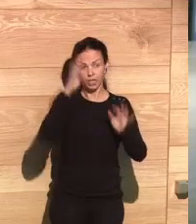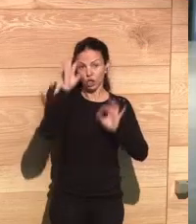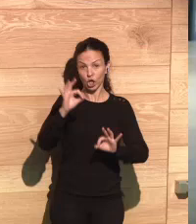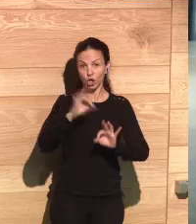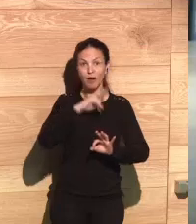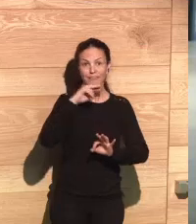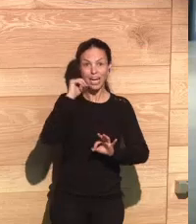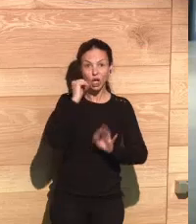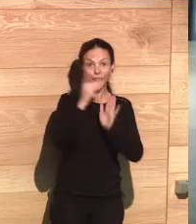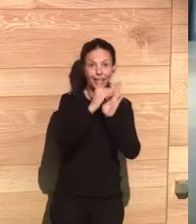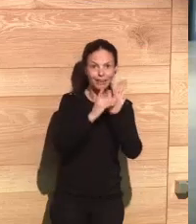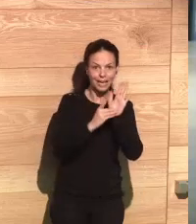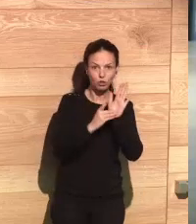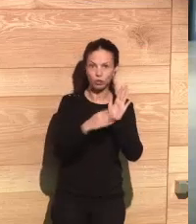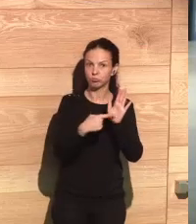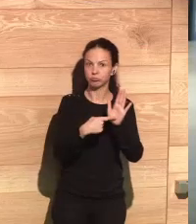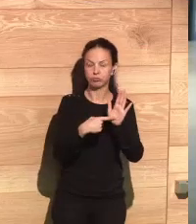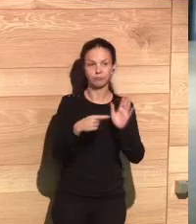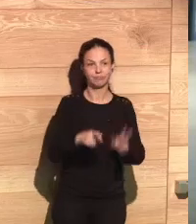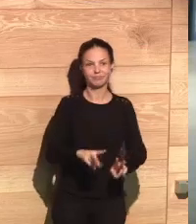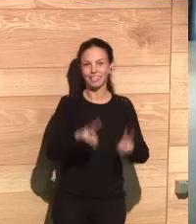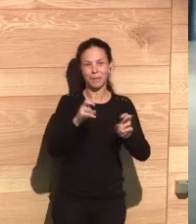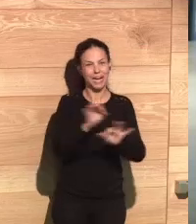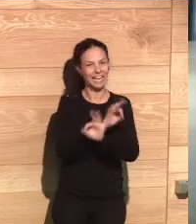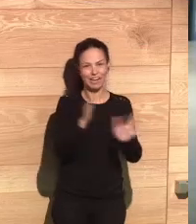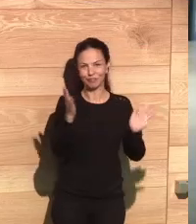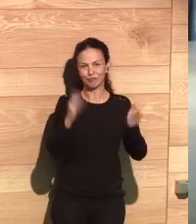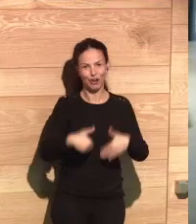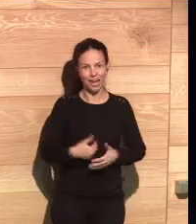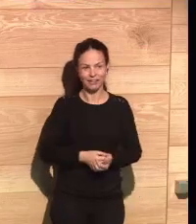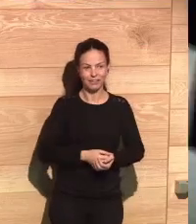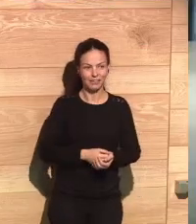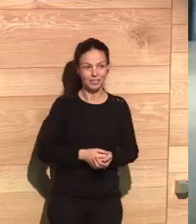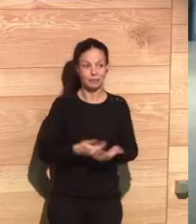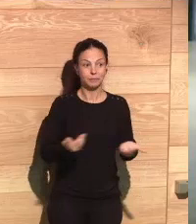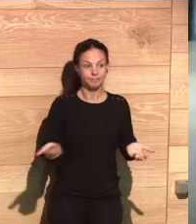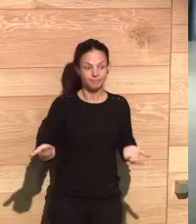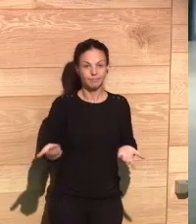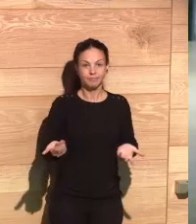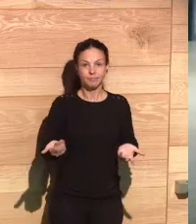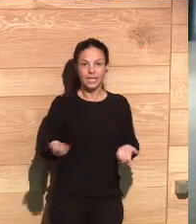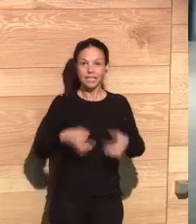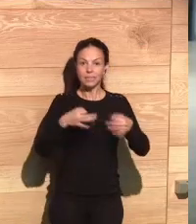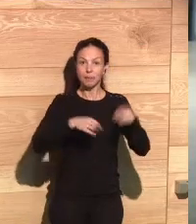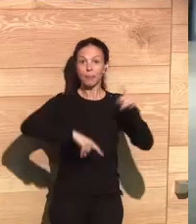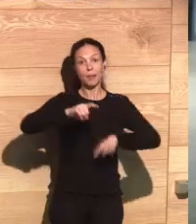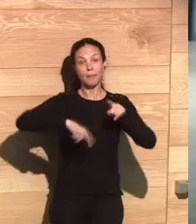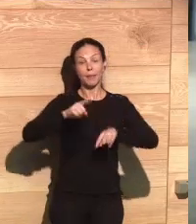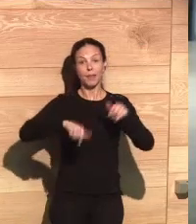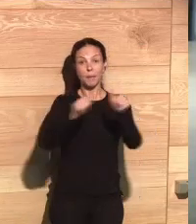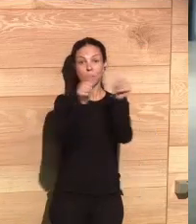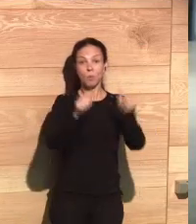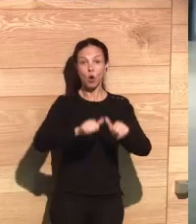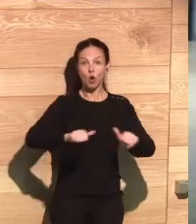Obviously, the value of the data is one of these things that we have not very clear in our minds. Obviously, this